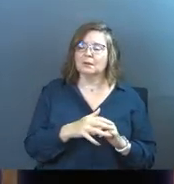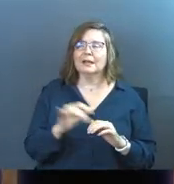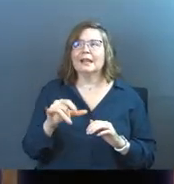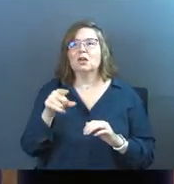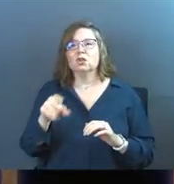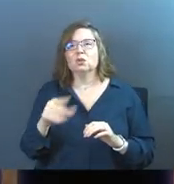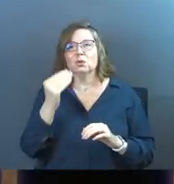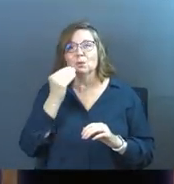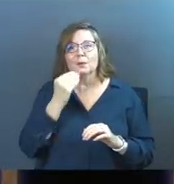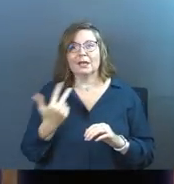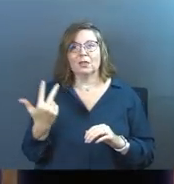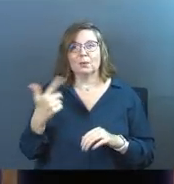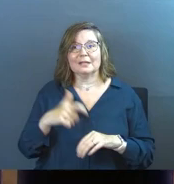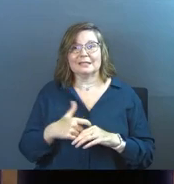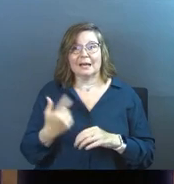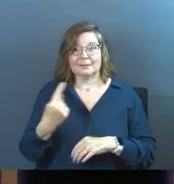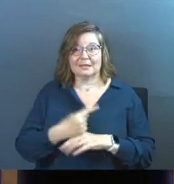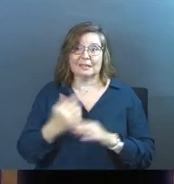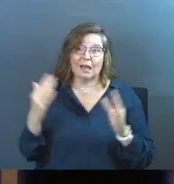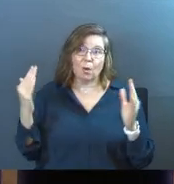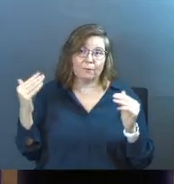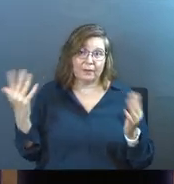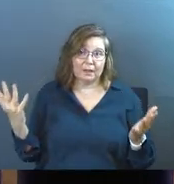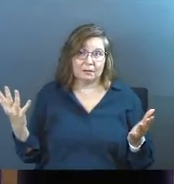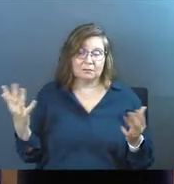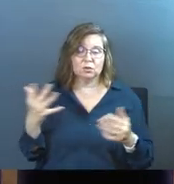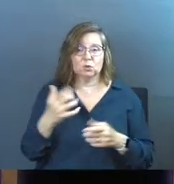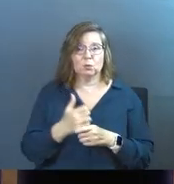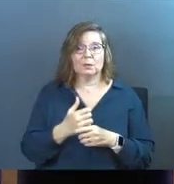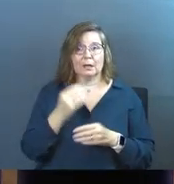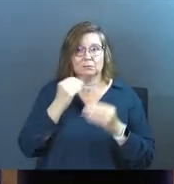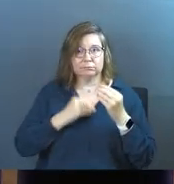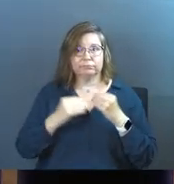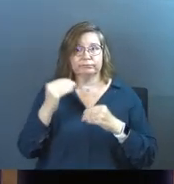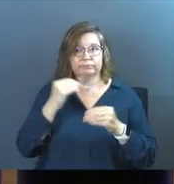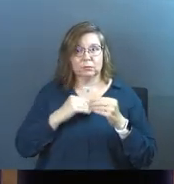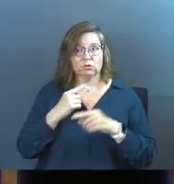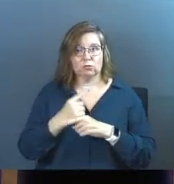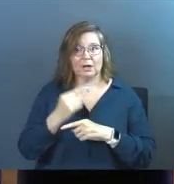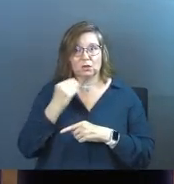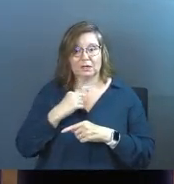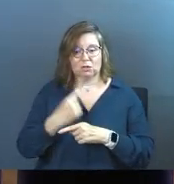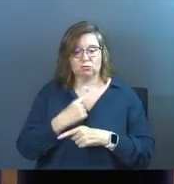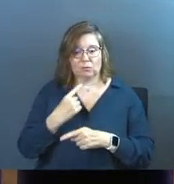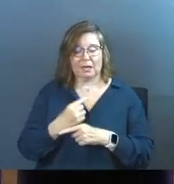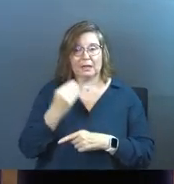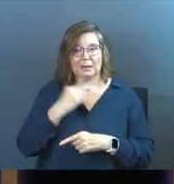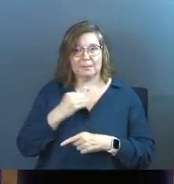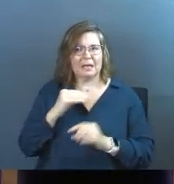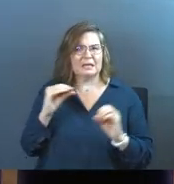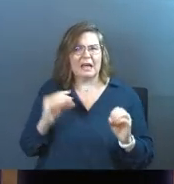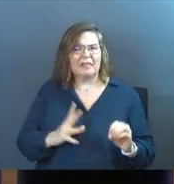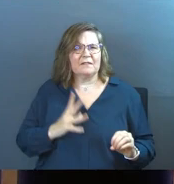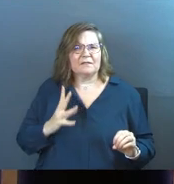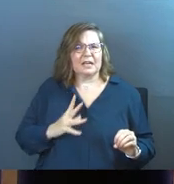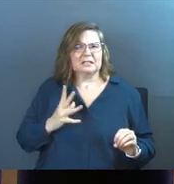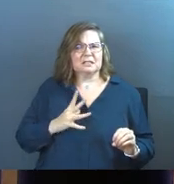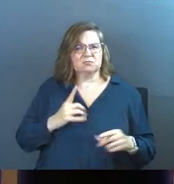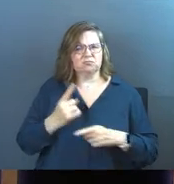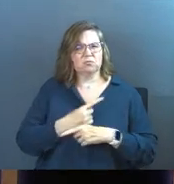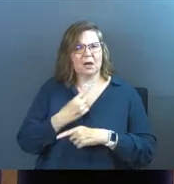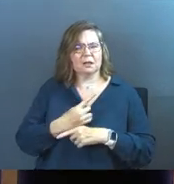Like you eat three meals a day, hopefully. You get your nutrients, right? You're eating regular meals. Nothing fancy, maybe,